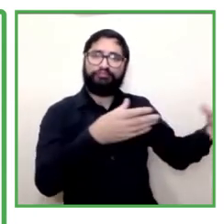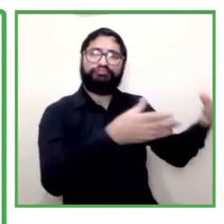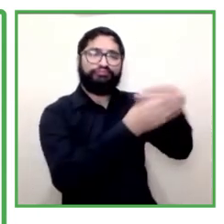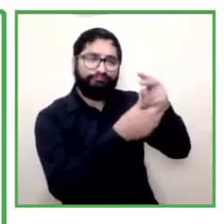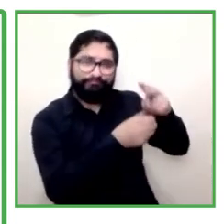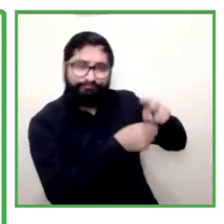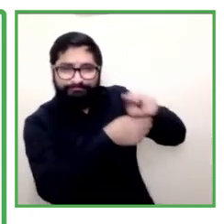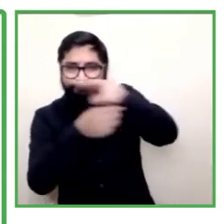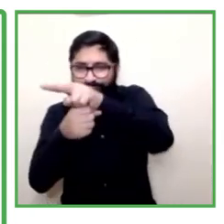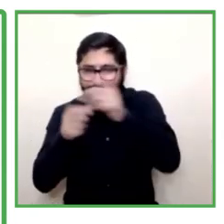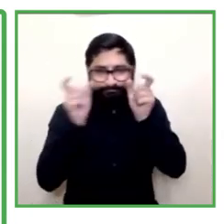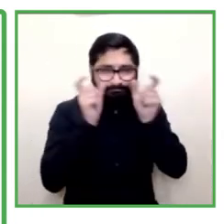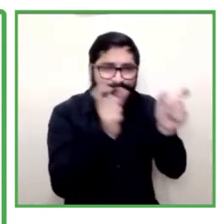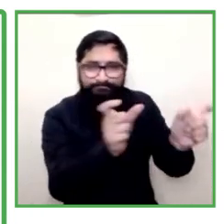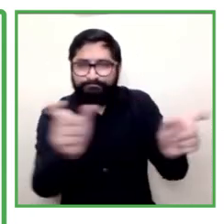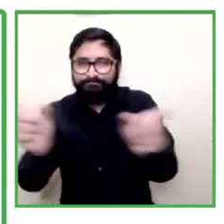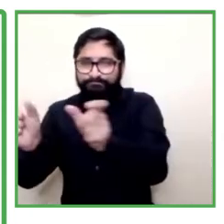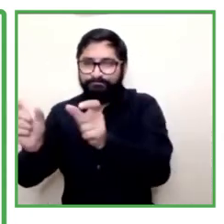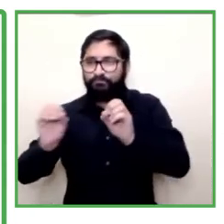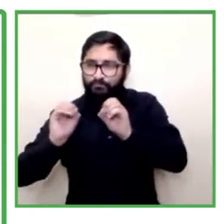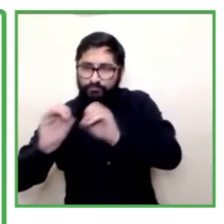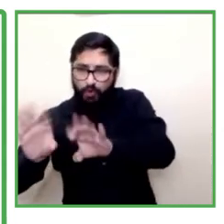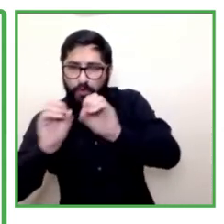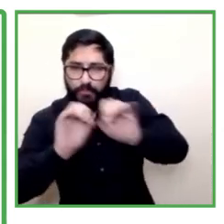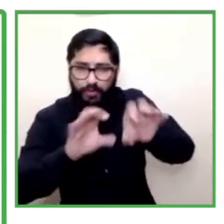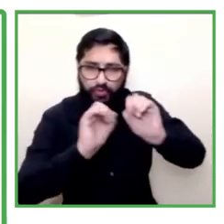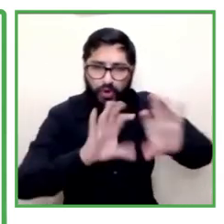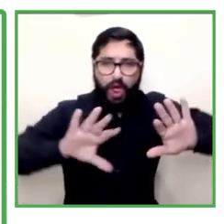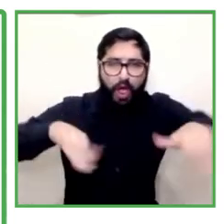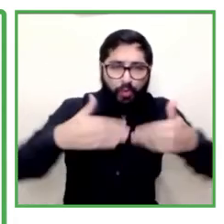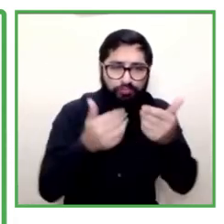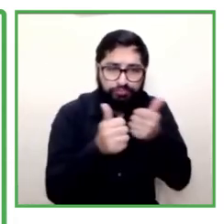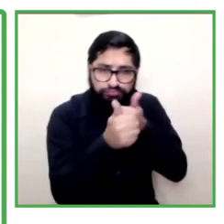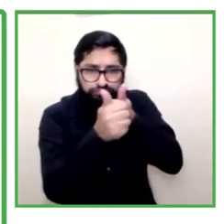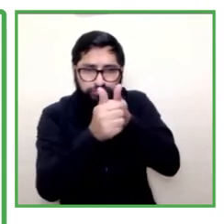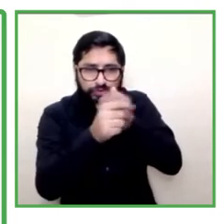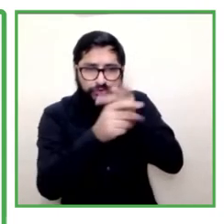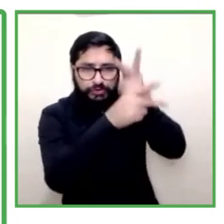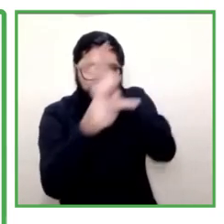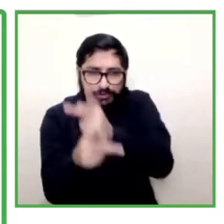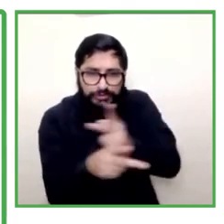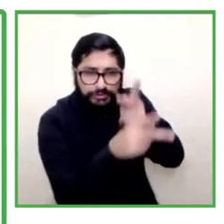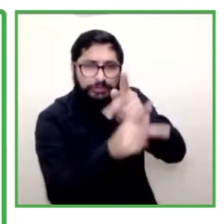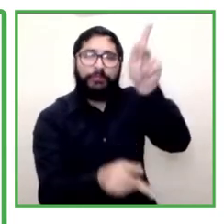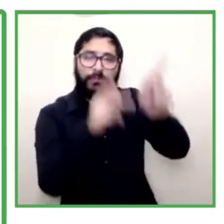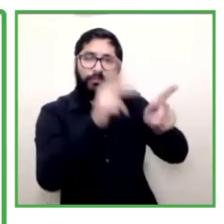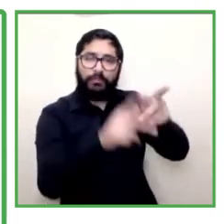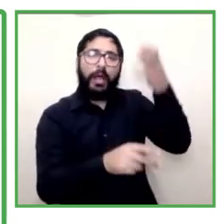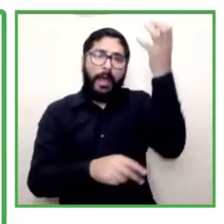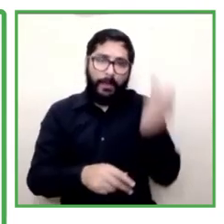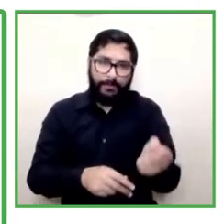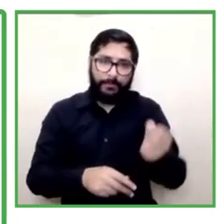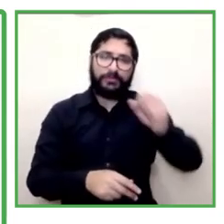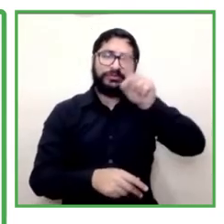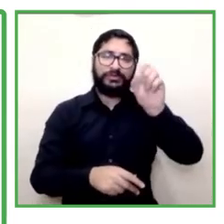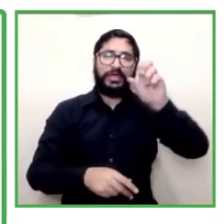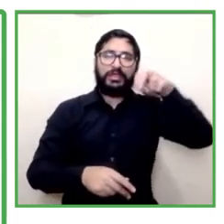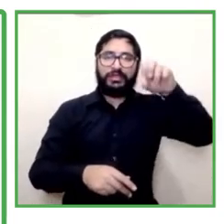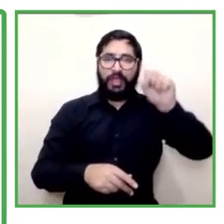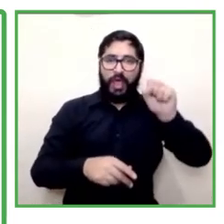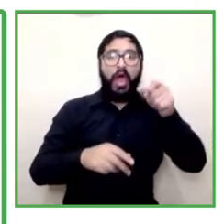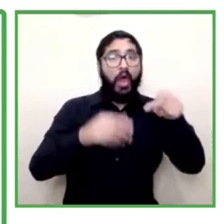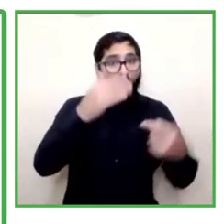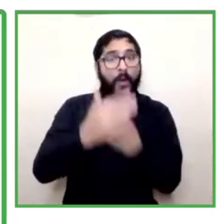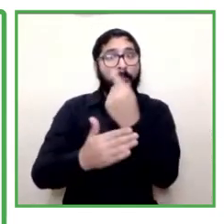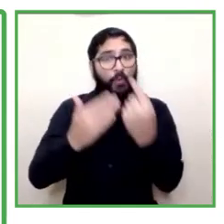and also training for caretakers so they can find in this an opportunity